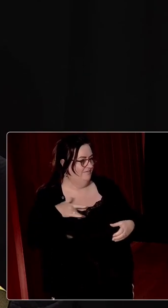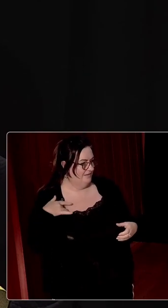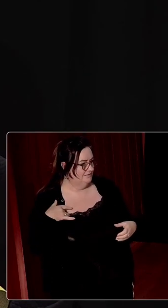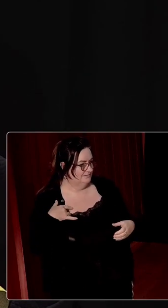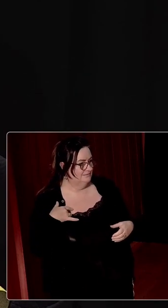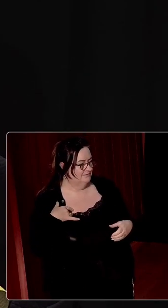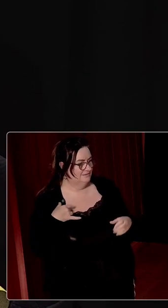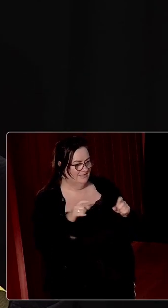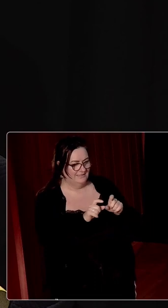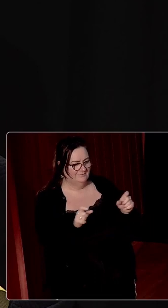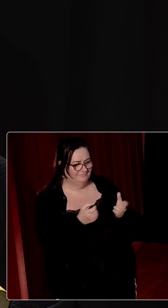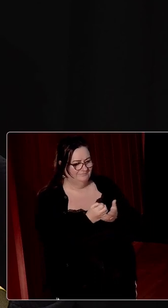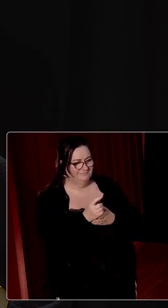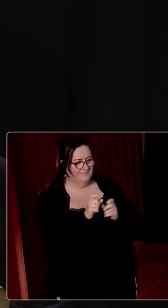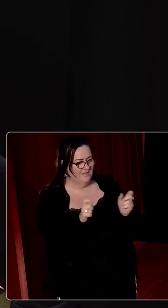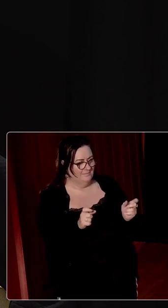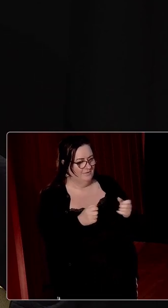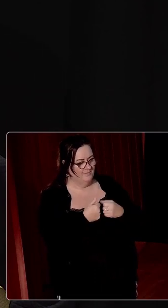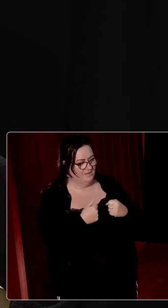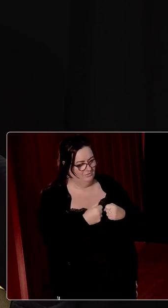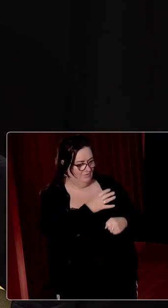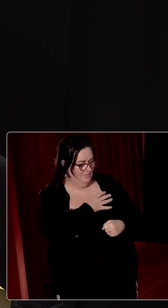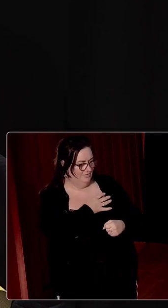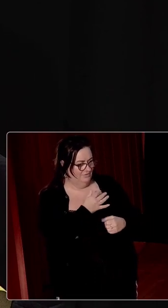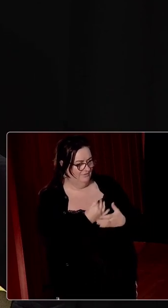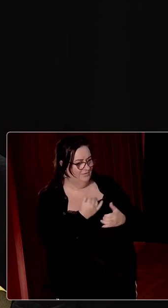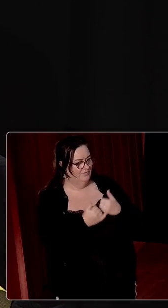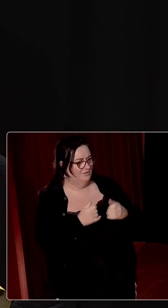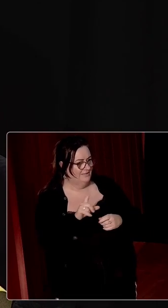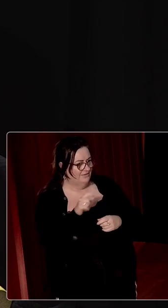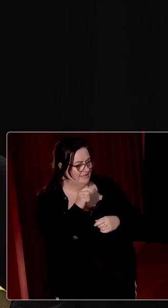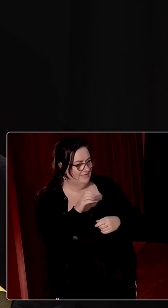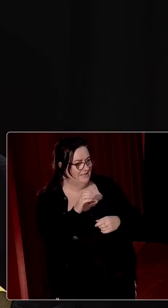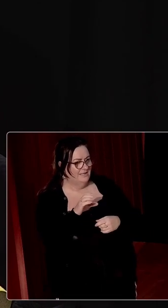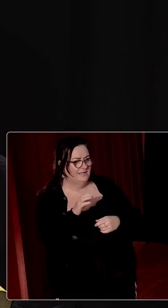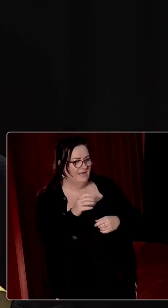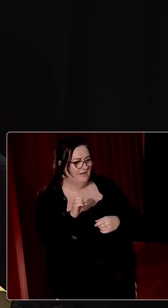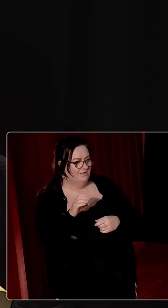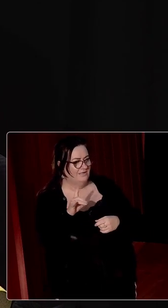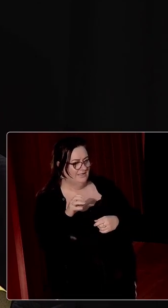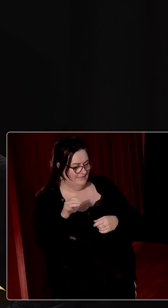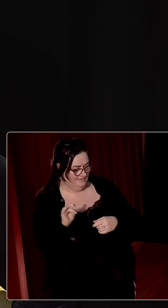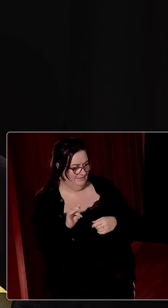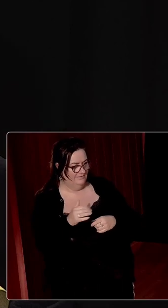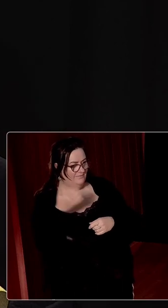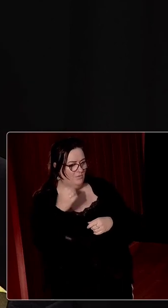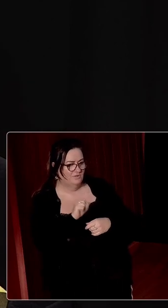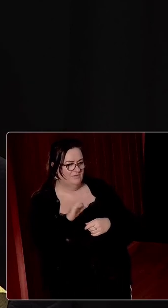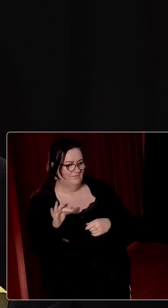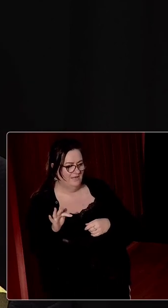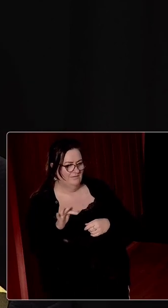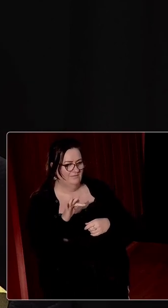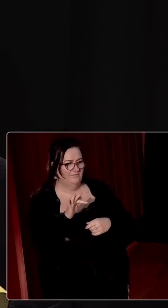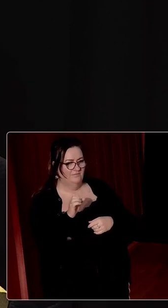that's used in relation to the boundary commission a couple of years later. Care Healy, as you know, the former Sinn Féin,